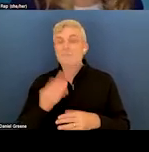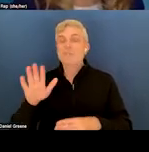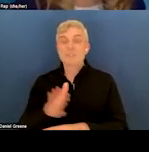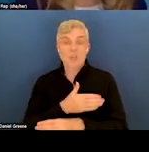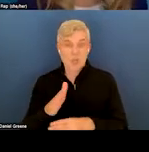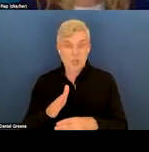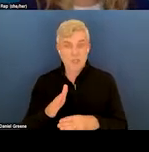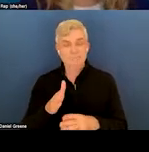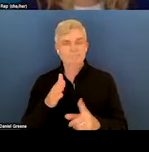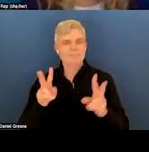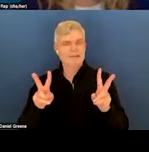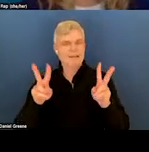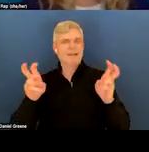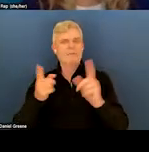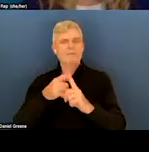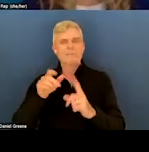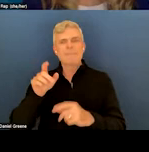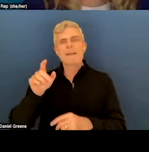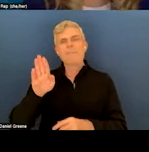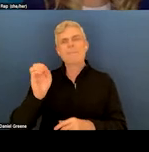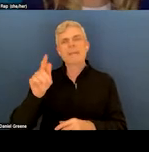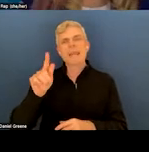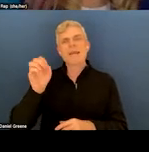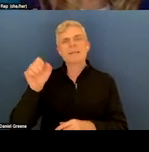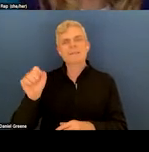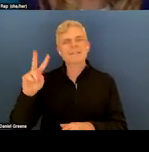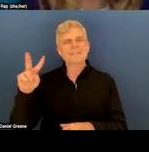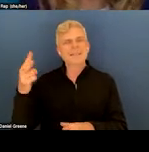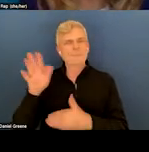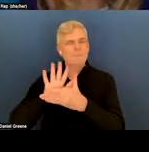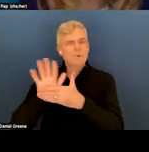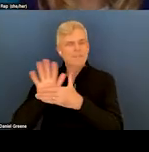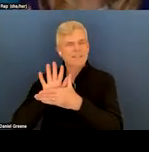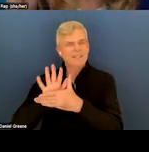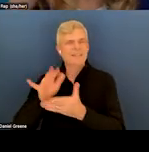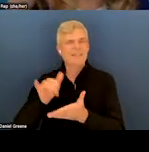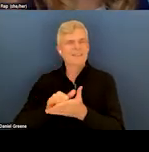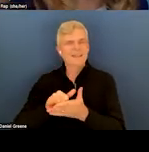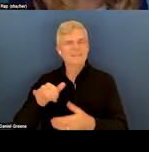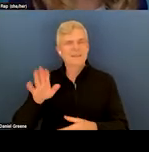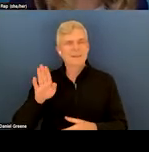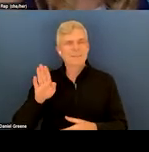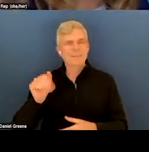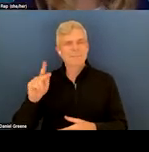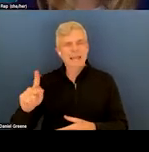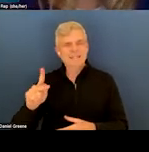title of the Beatles' second movie. It's a bad song for Hurdle, if anyone plays that, where you hear one second of a song because it's in the